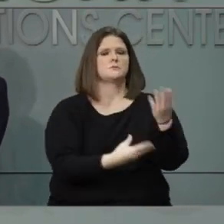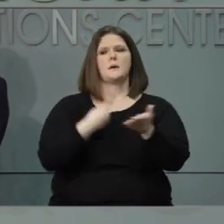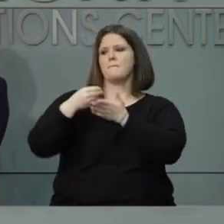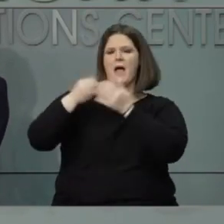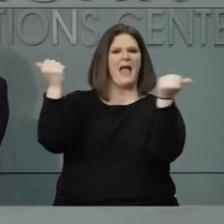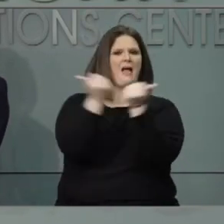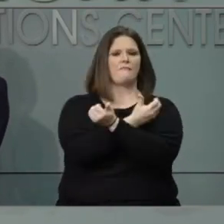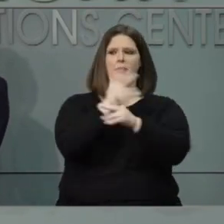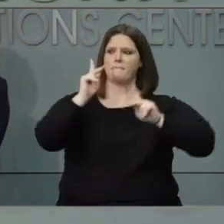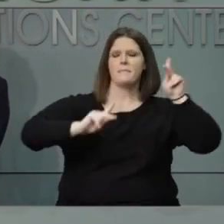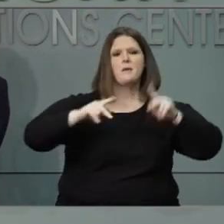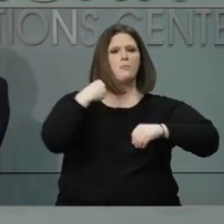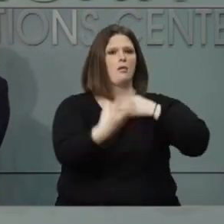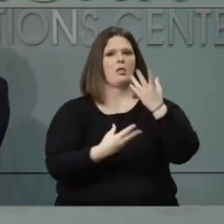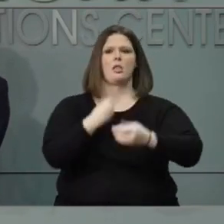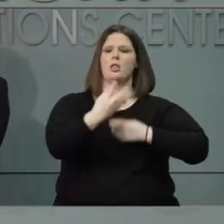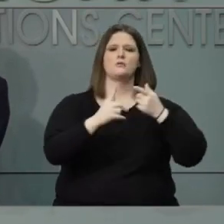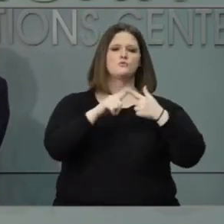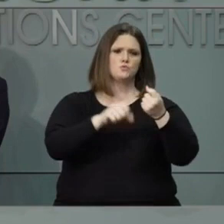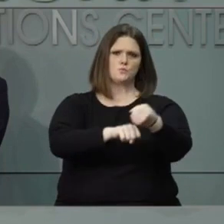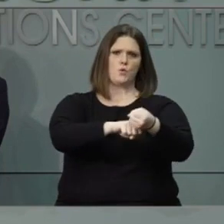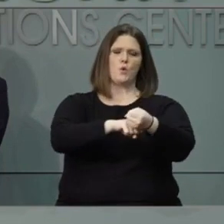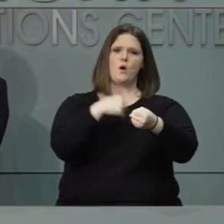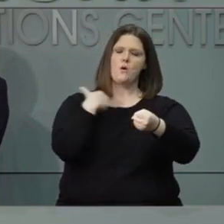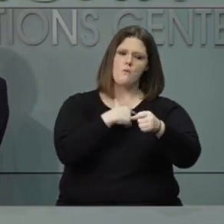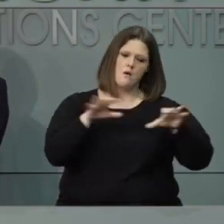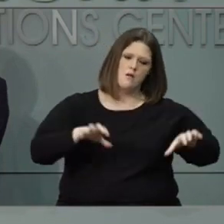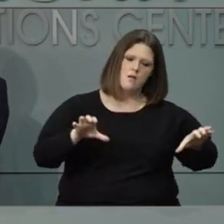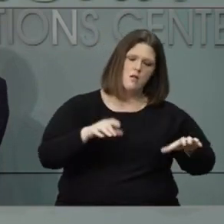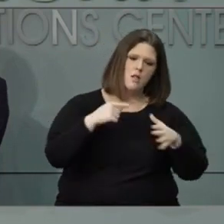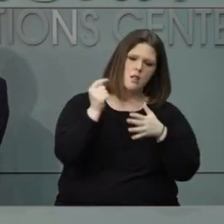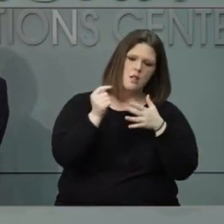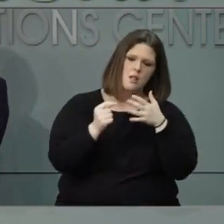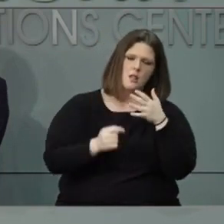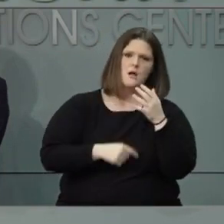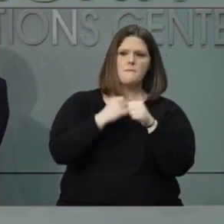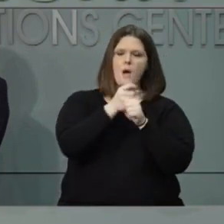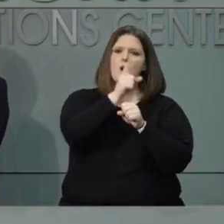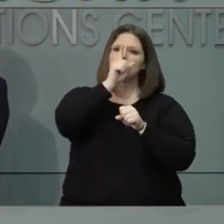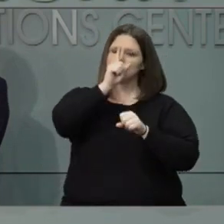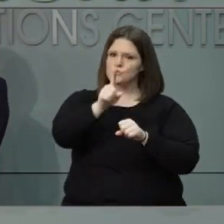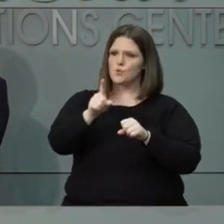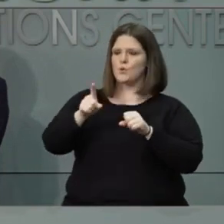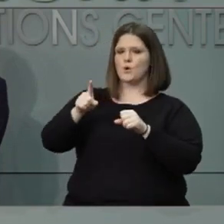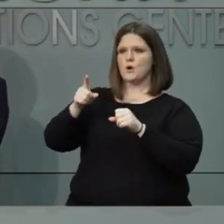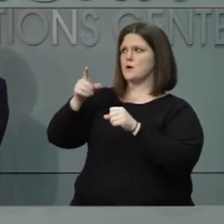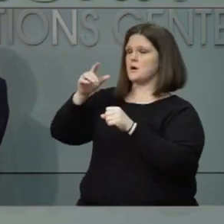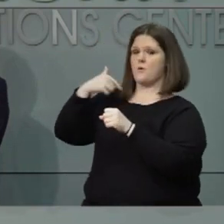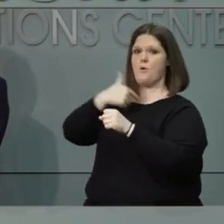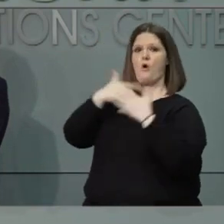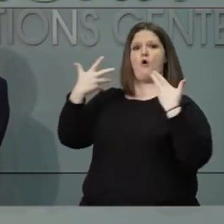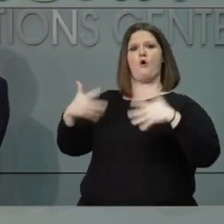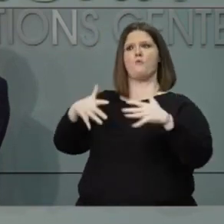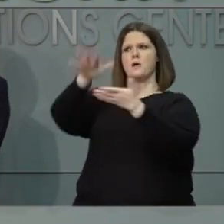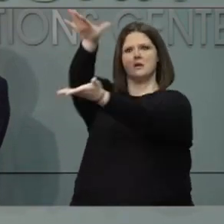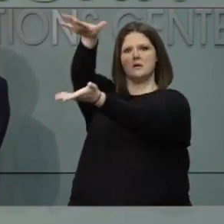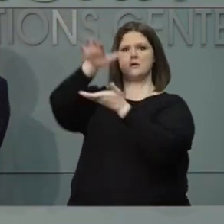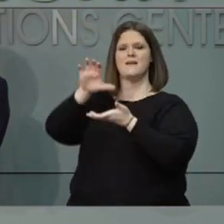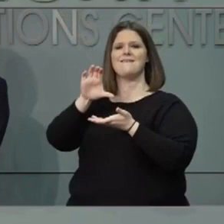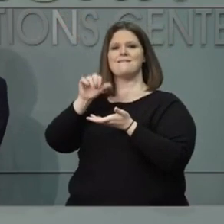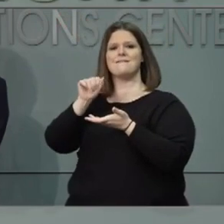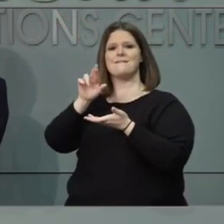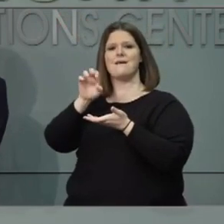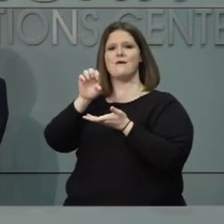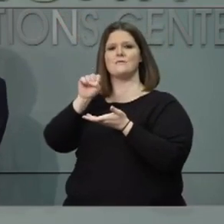Carolina. We are still working feverishly to invest the funds that have been appropriated by the federal